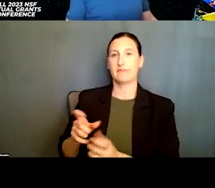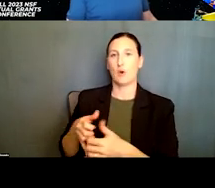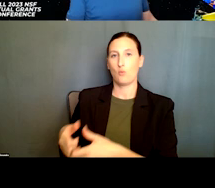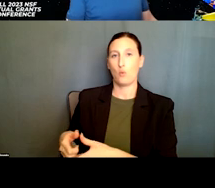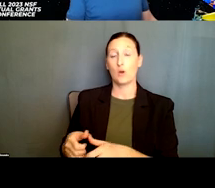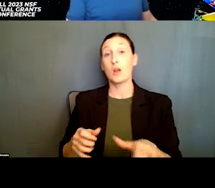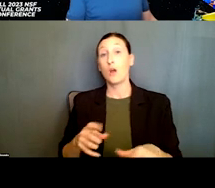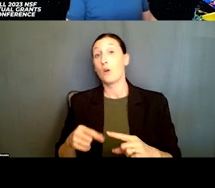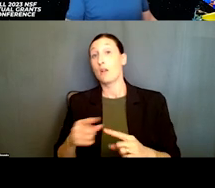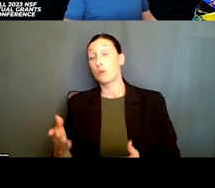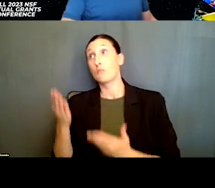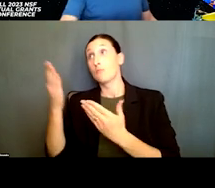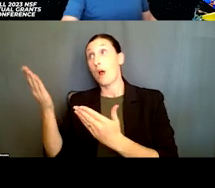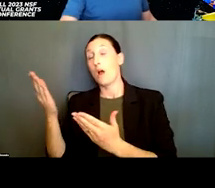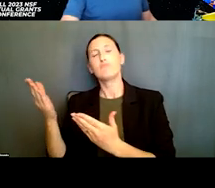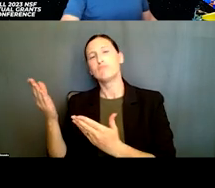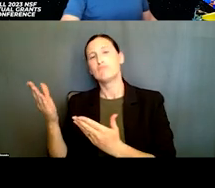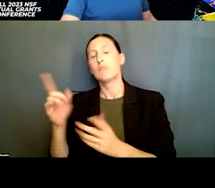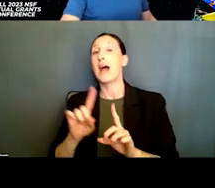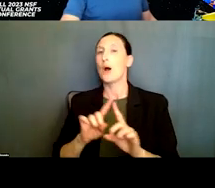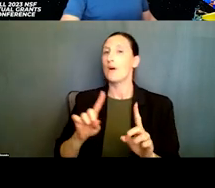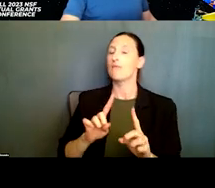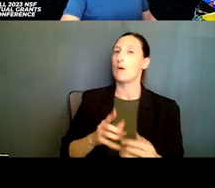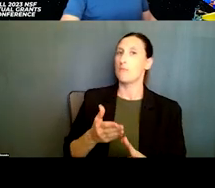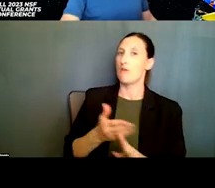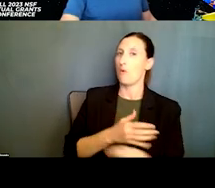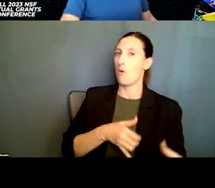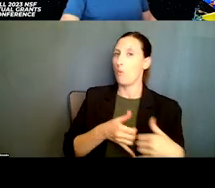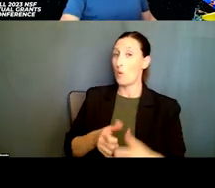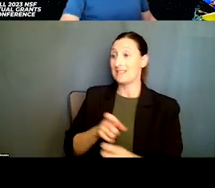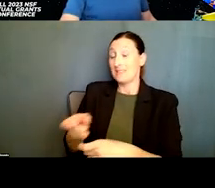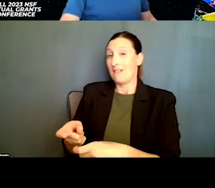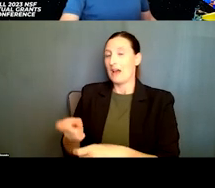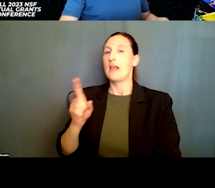before the award is made, this has to be in place.